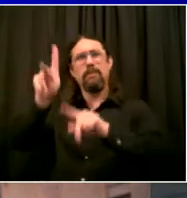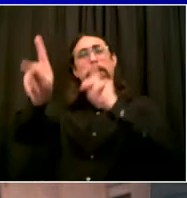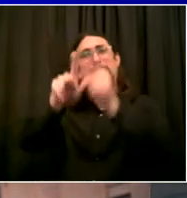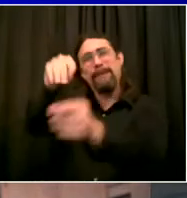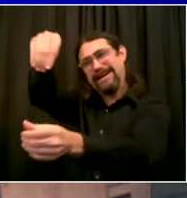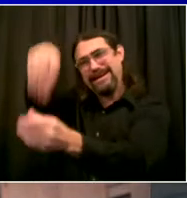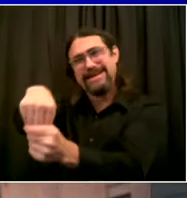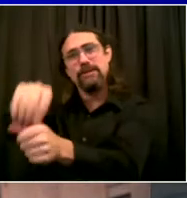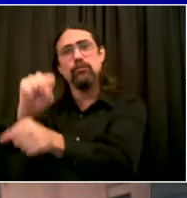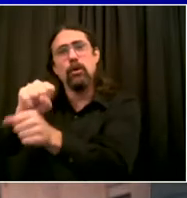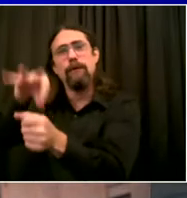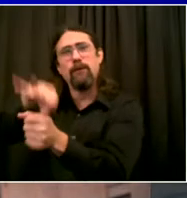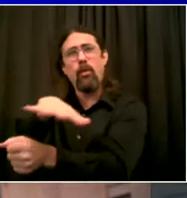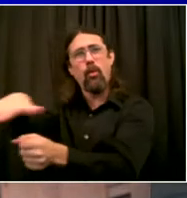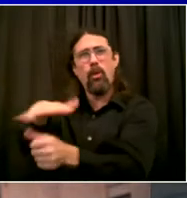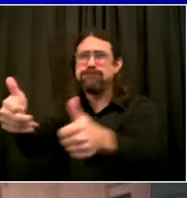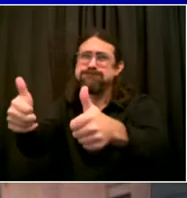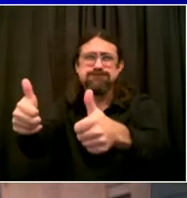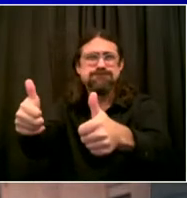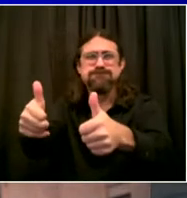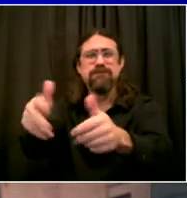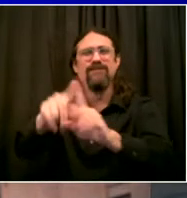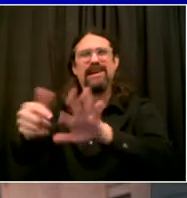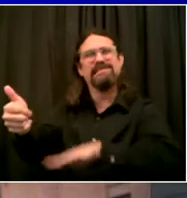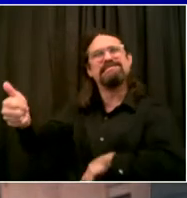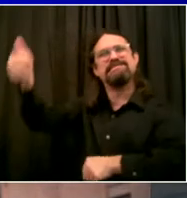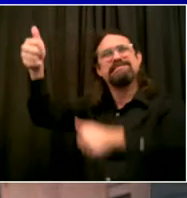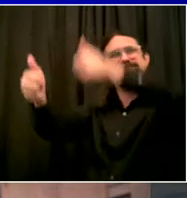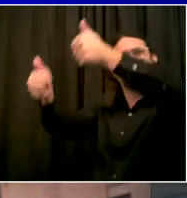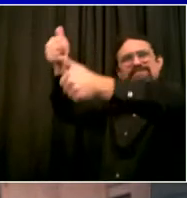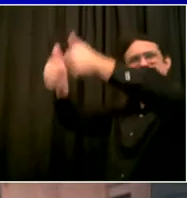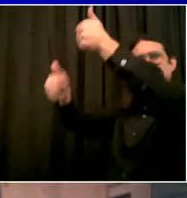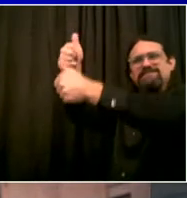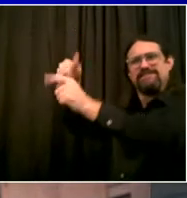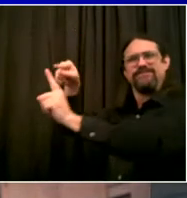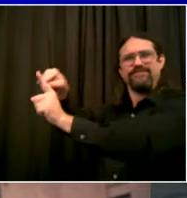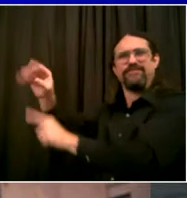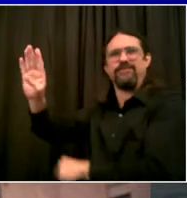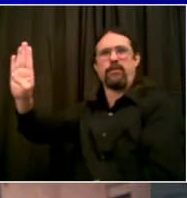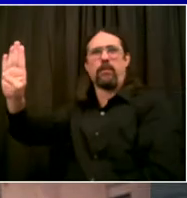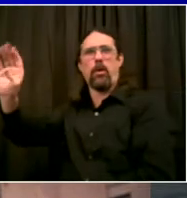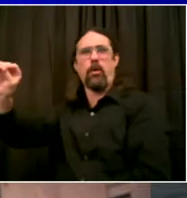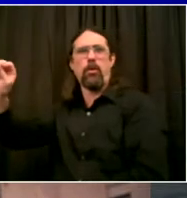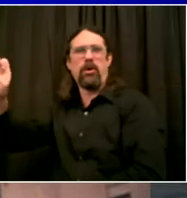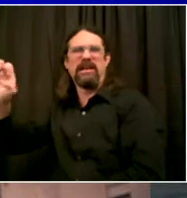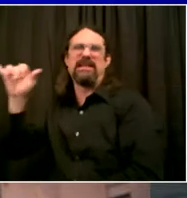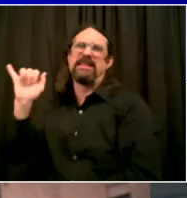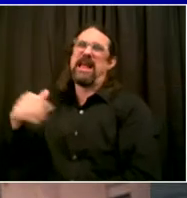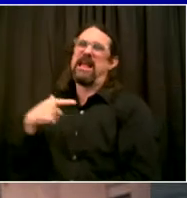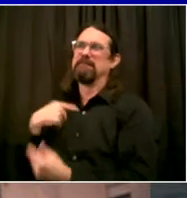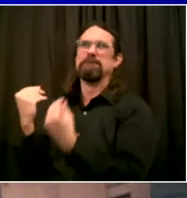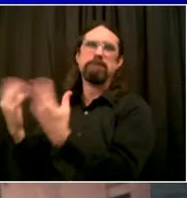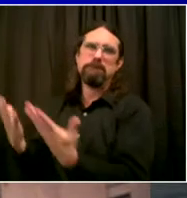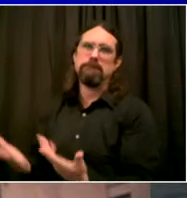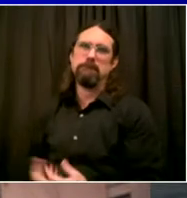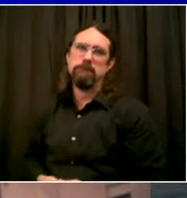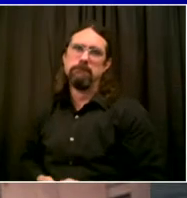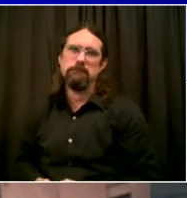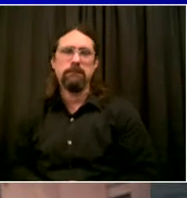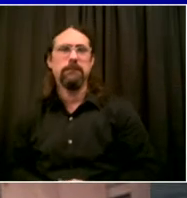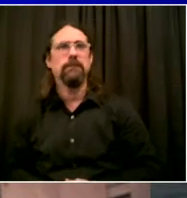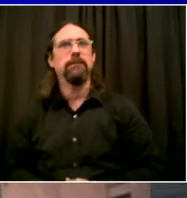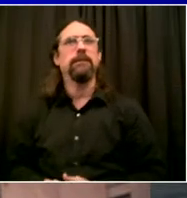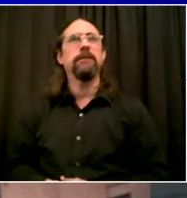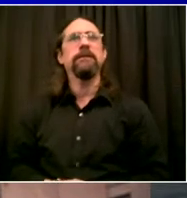at each poll site who really want to help, who really care, who really are constantly, I saw people asking questions, looking for